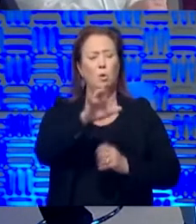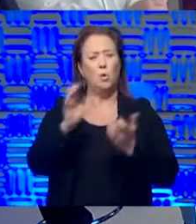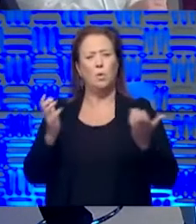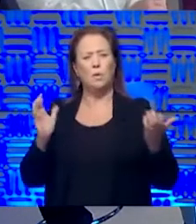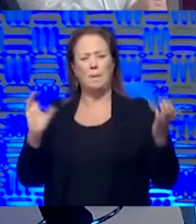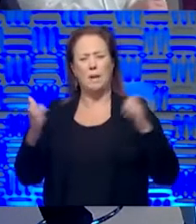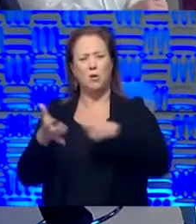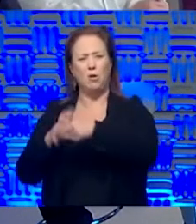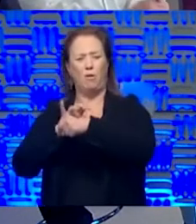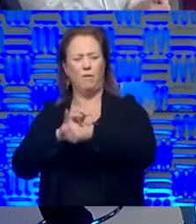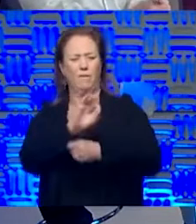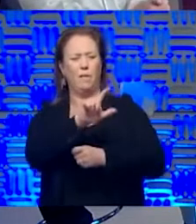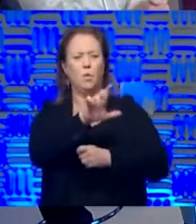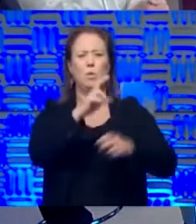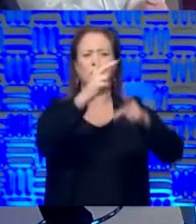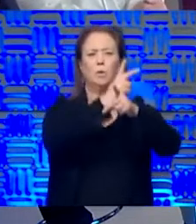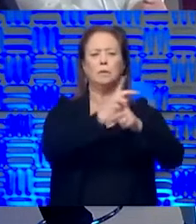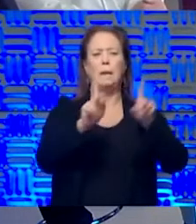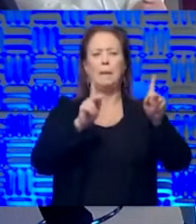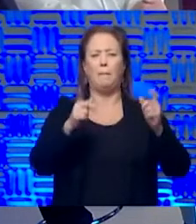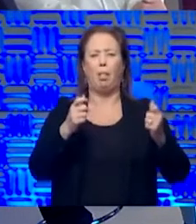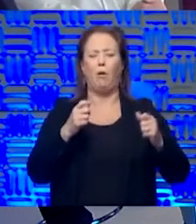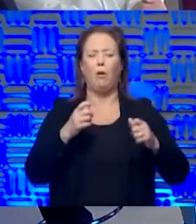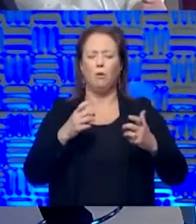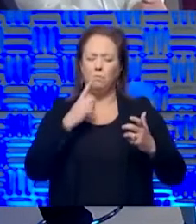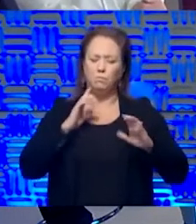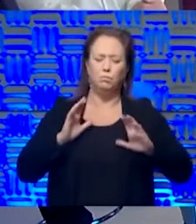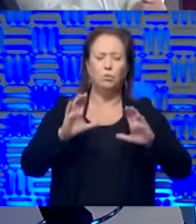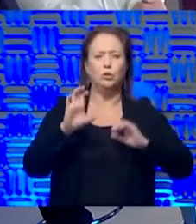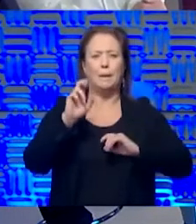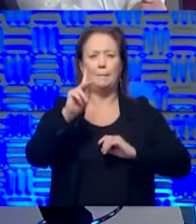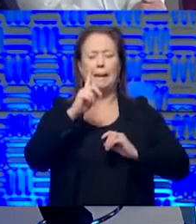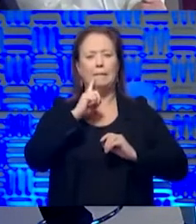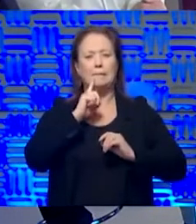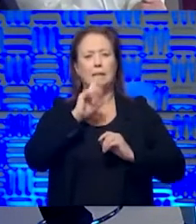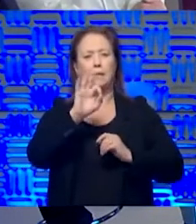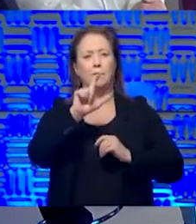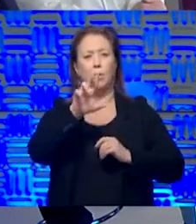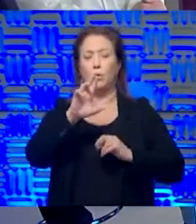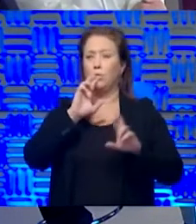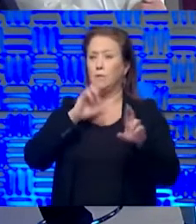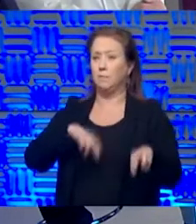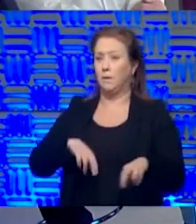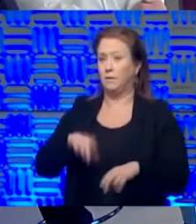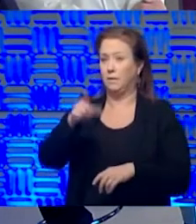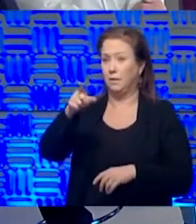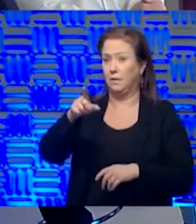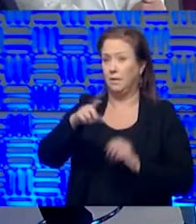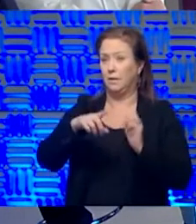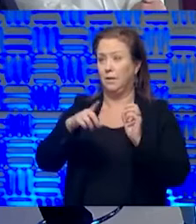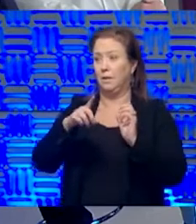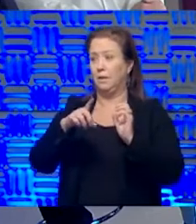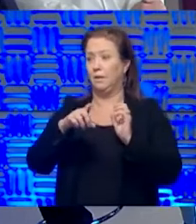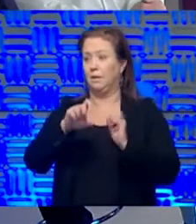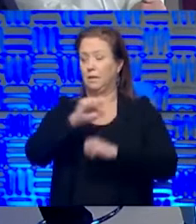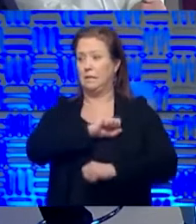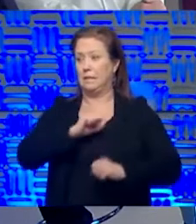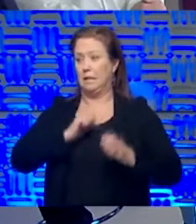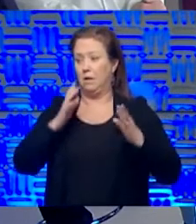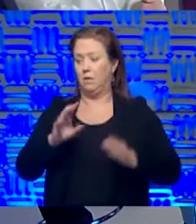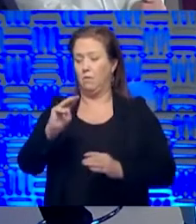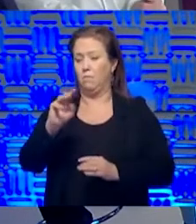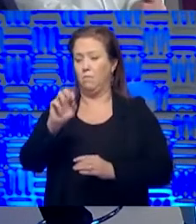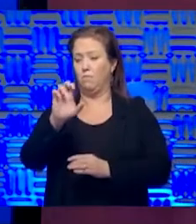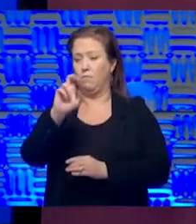common thing that people are trying to continue to push. And I'm curious about what your responses are to that. I'm going to start with that, but I'm going to turn it over to Senator Moran